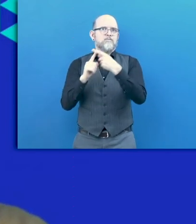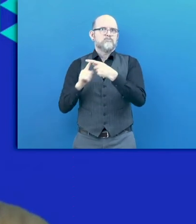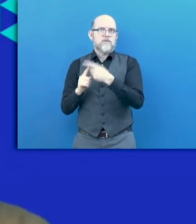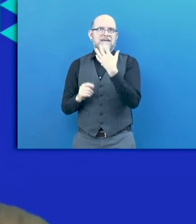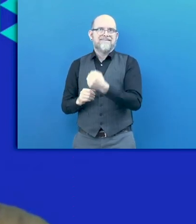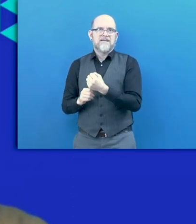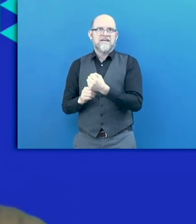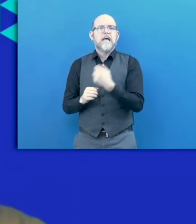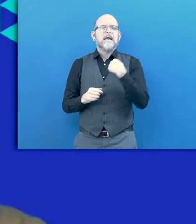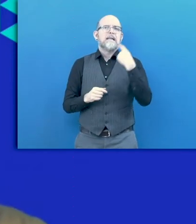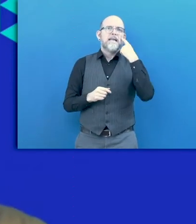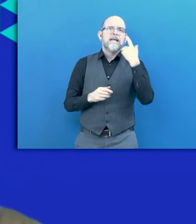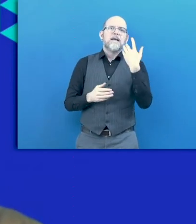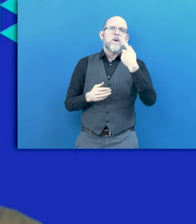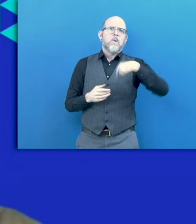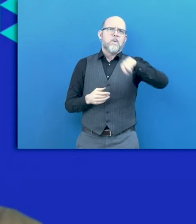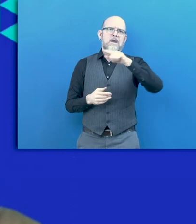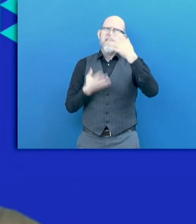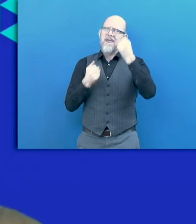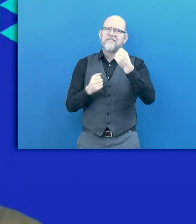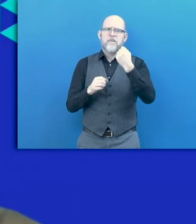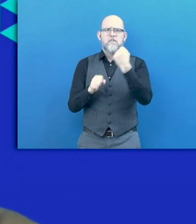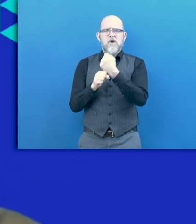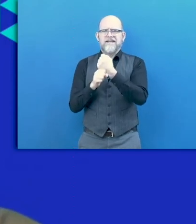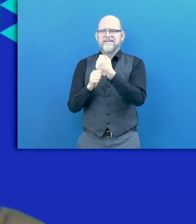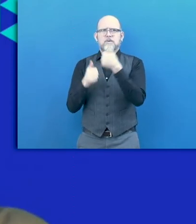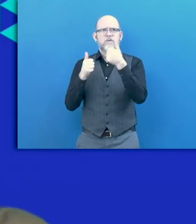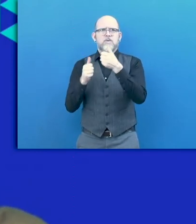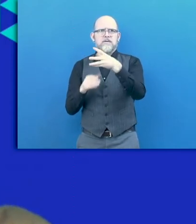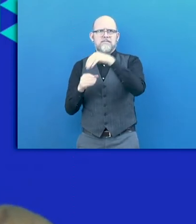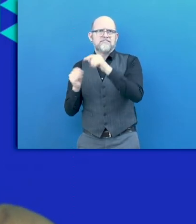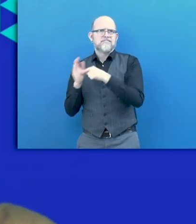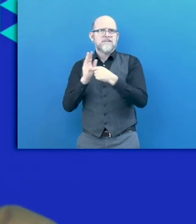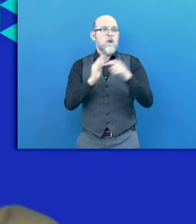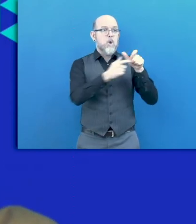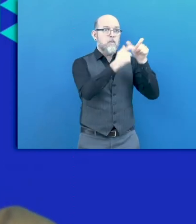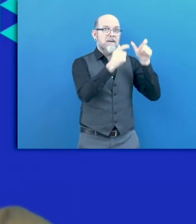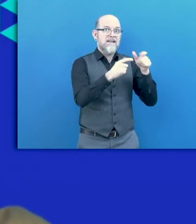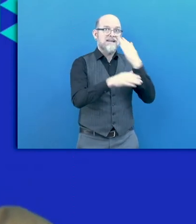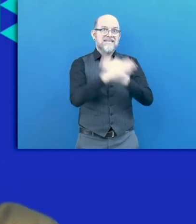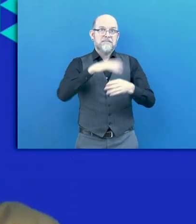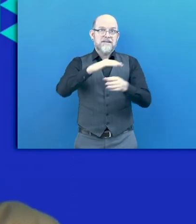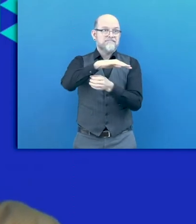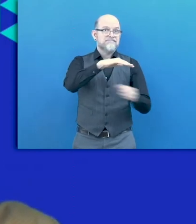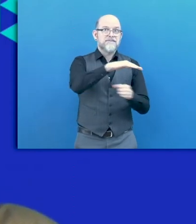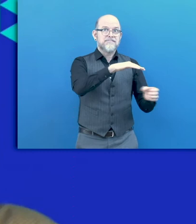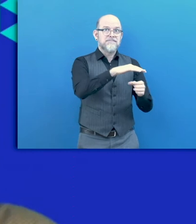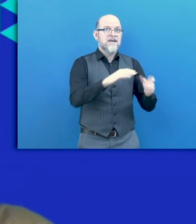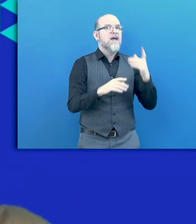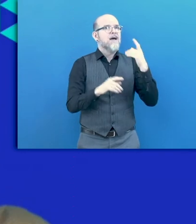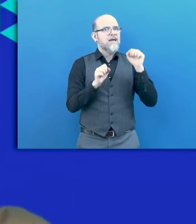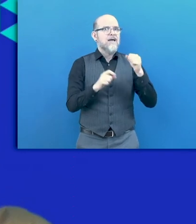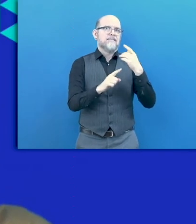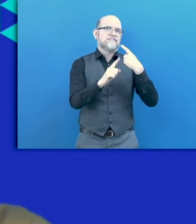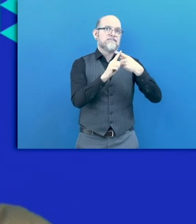I think we have enough evidence to prove that it's good for companies to employ persons with disabilities. It's good for their innovation.